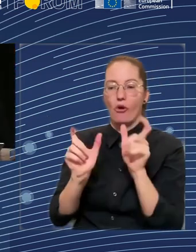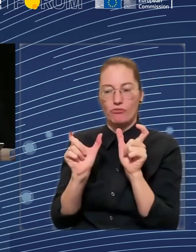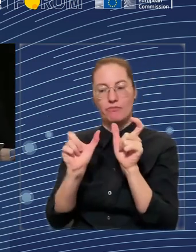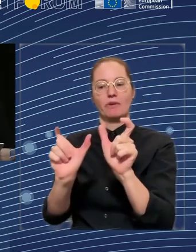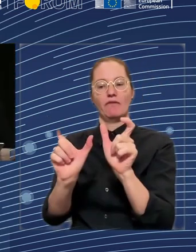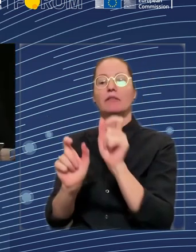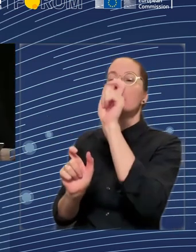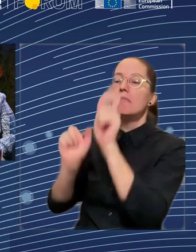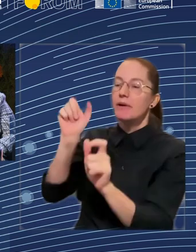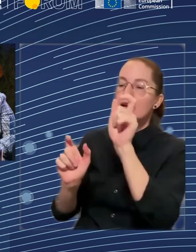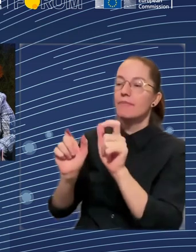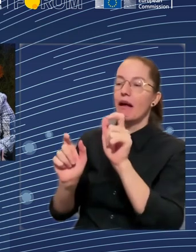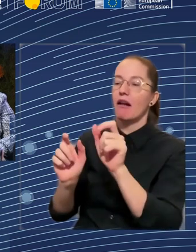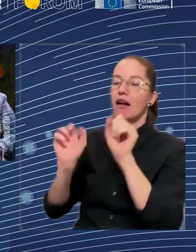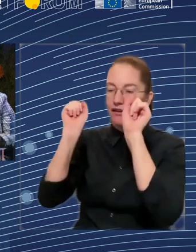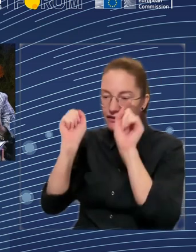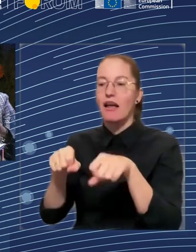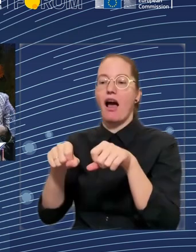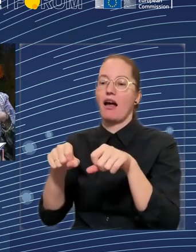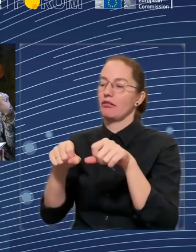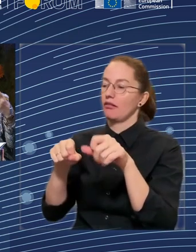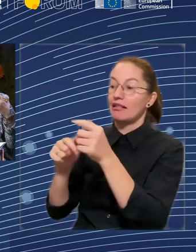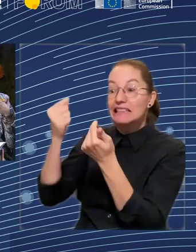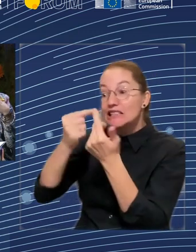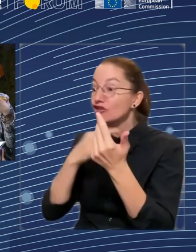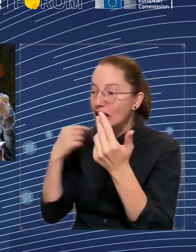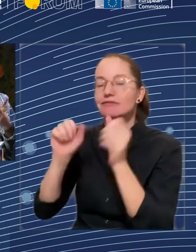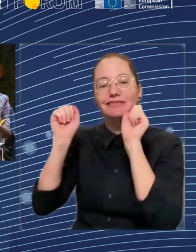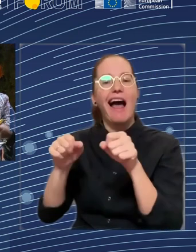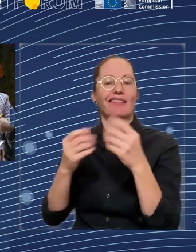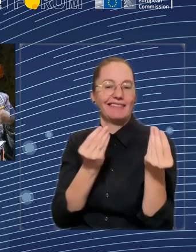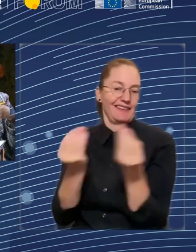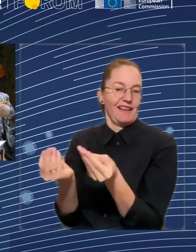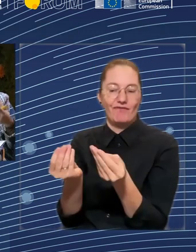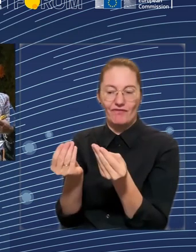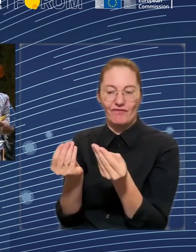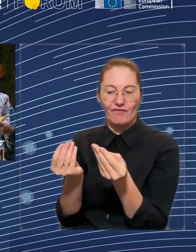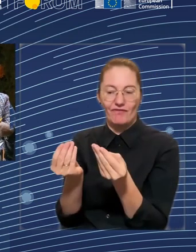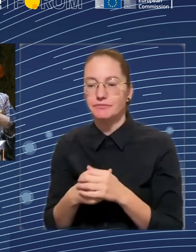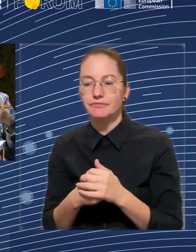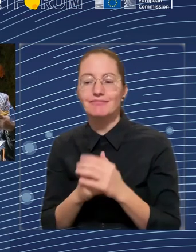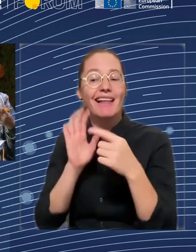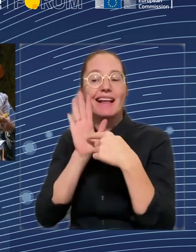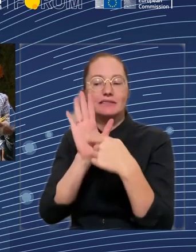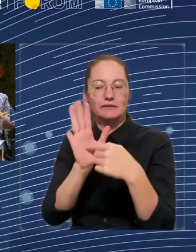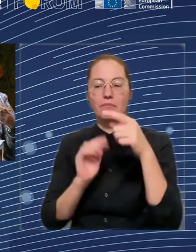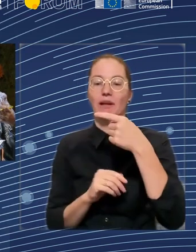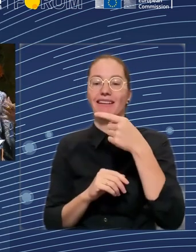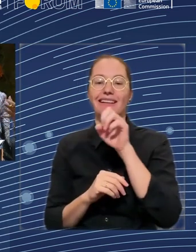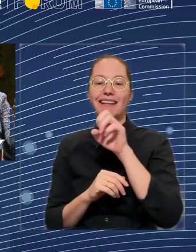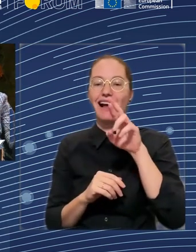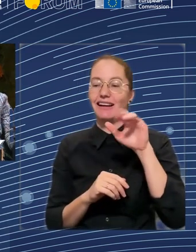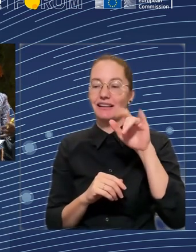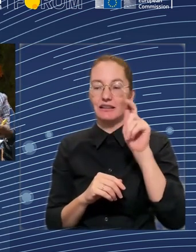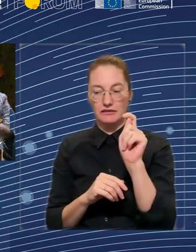and how to help people act and react at the early stages of a